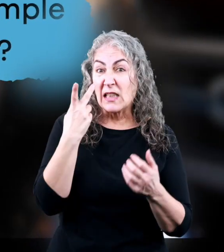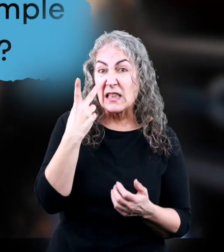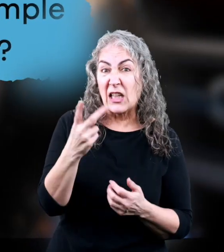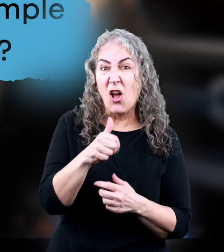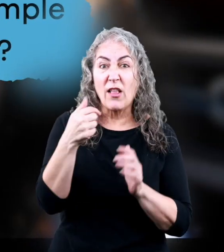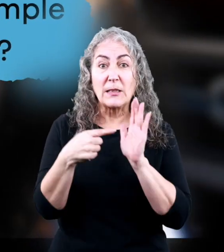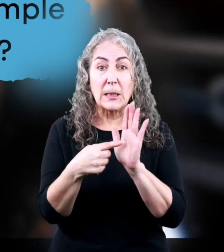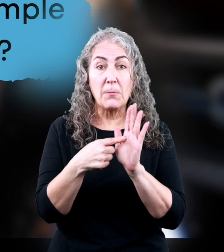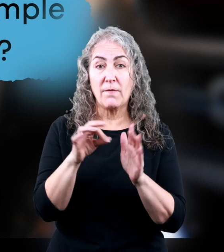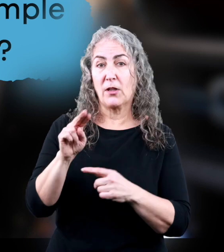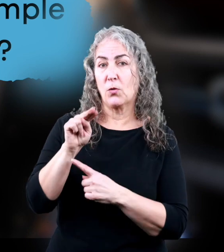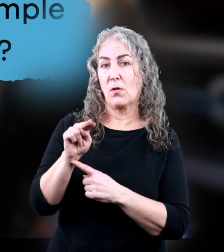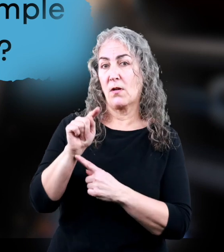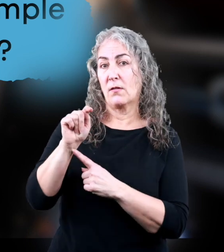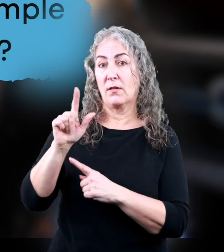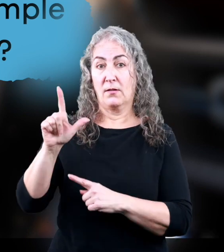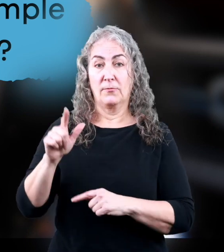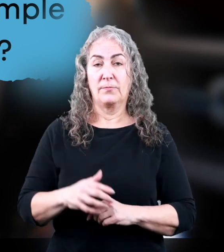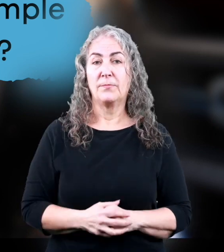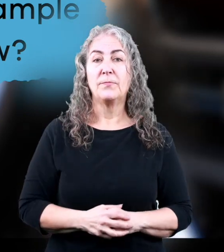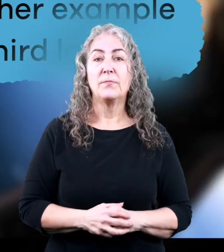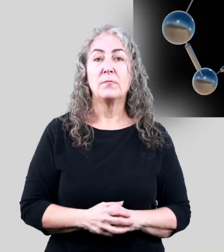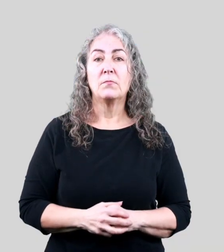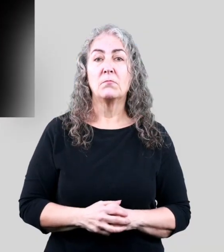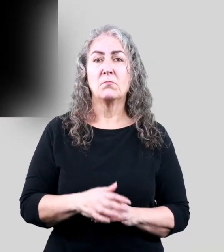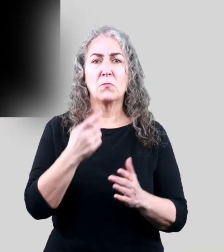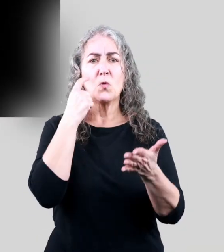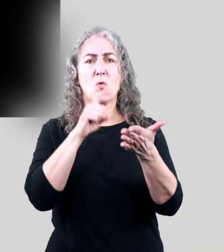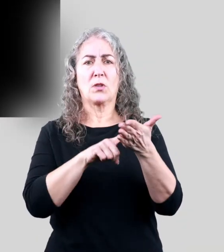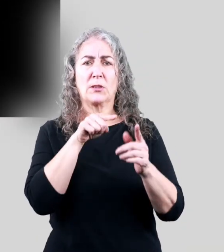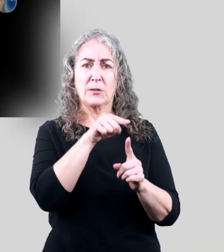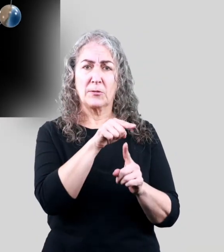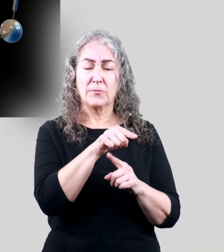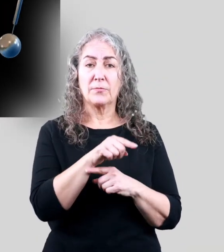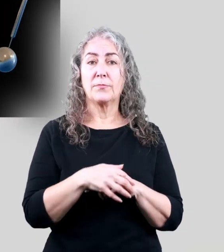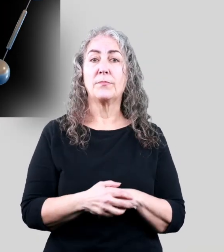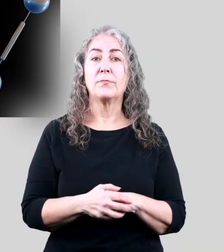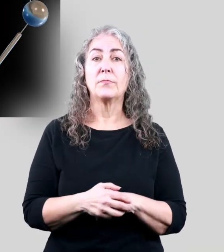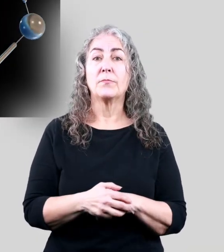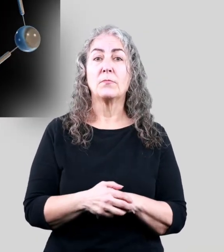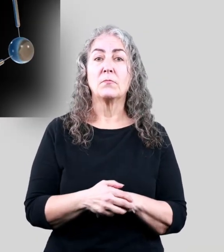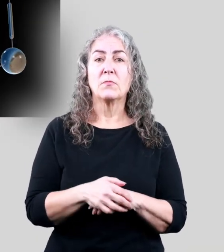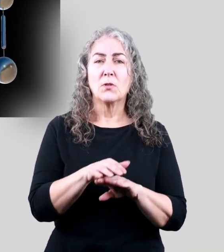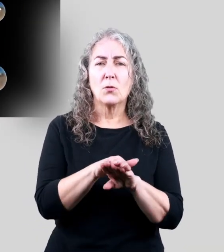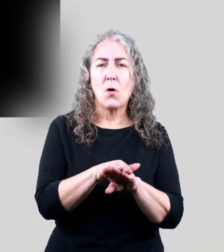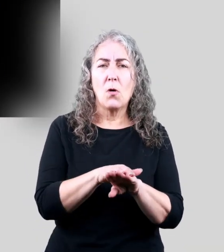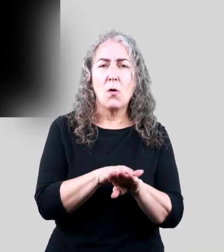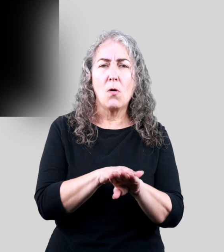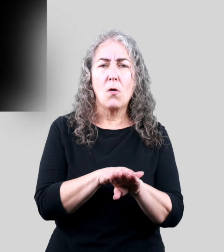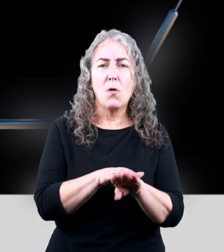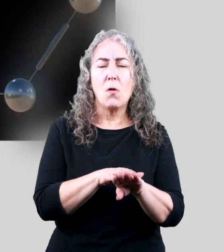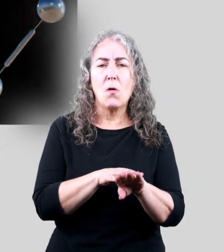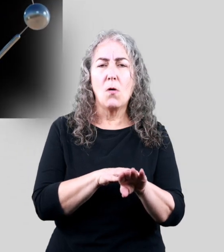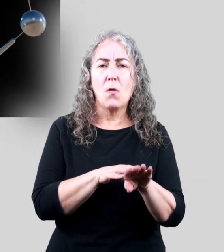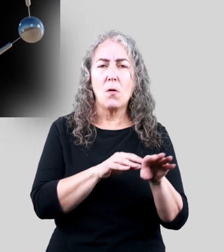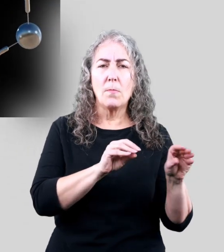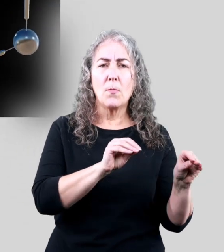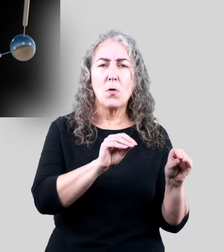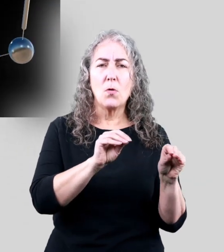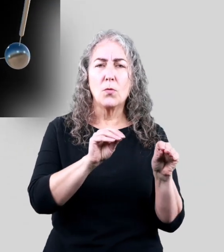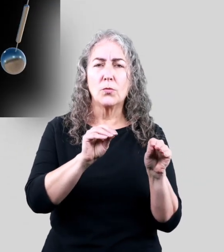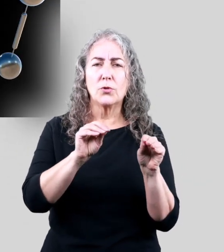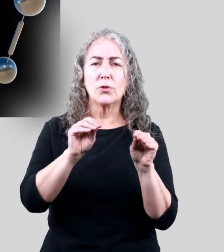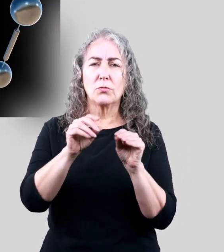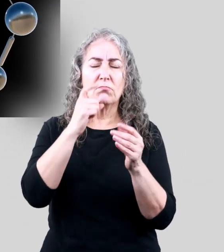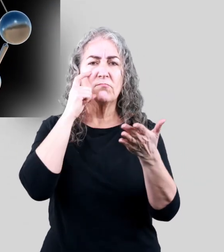Want to see another example of Newton's Third Law? What do you notice? This time, let's slow